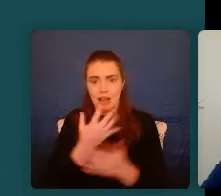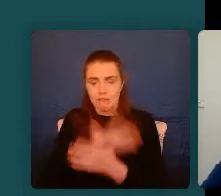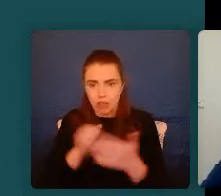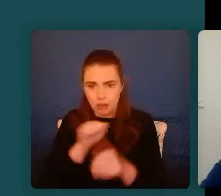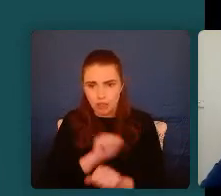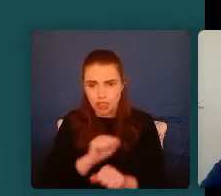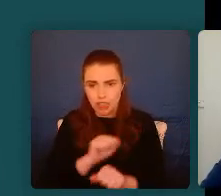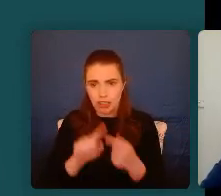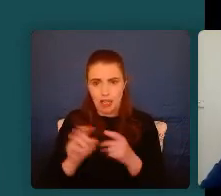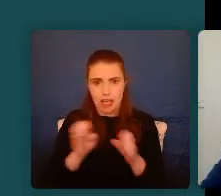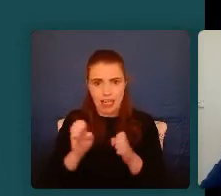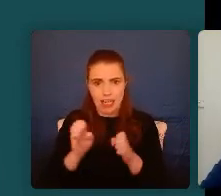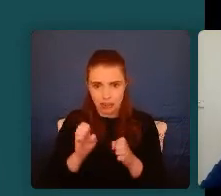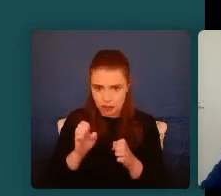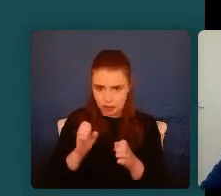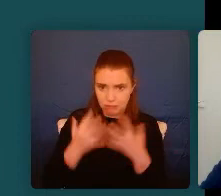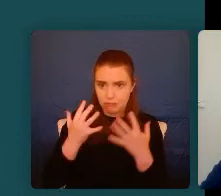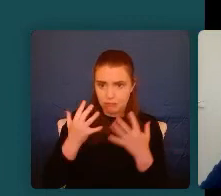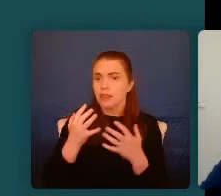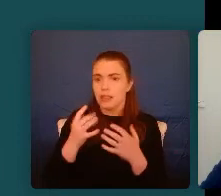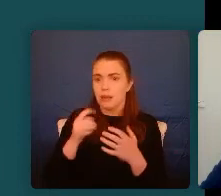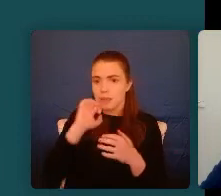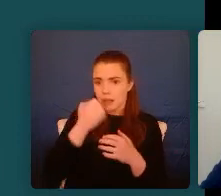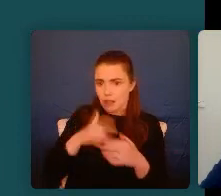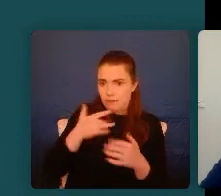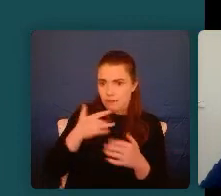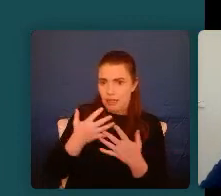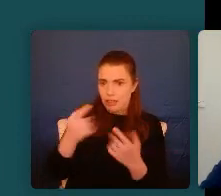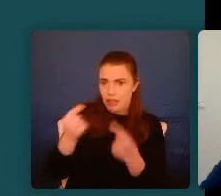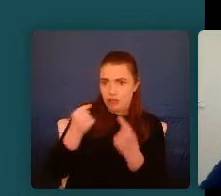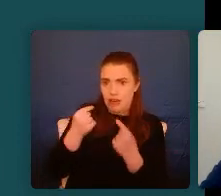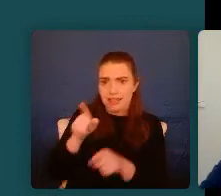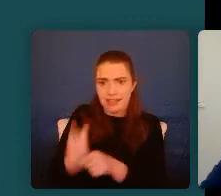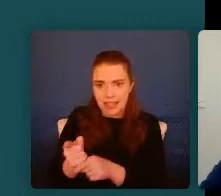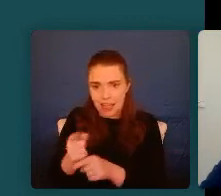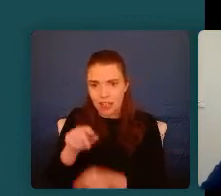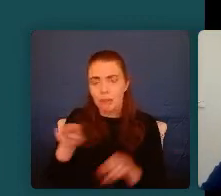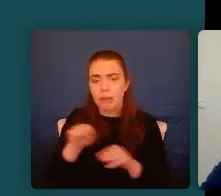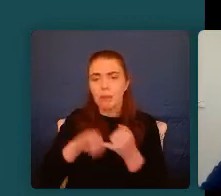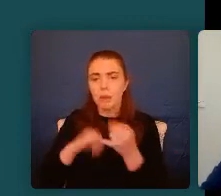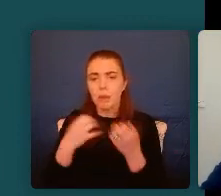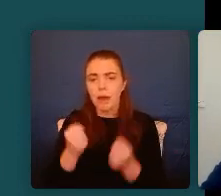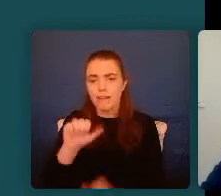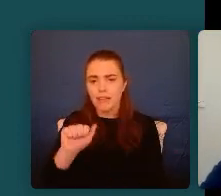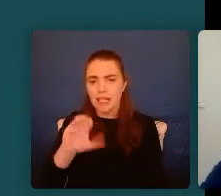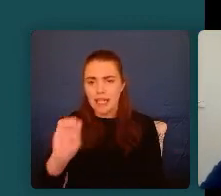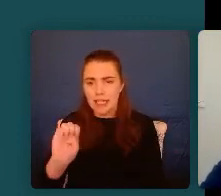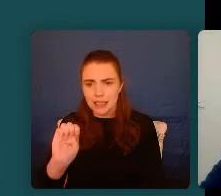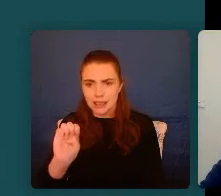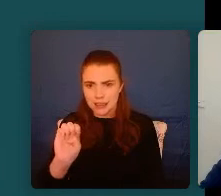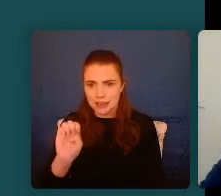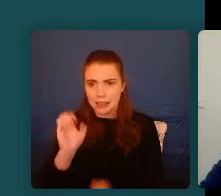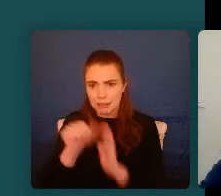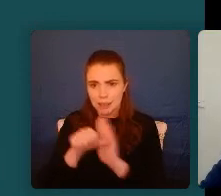that's there. So for many younger people who've experienced a lot of ACEs, they can often be described as a bit on the edge, a little bit on the go.